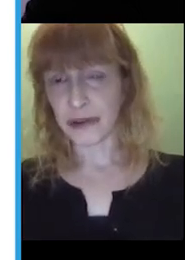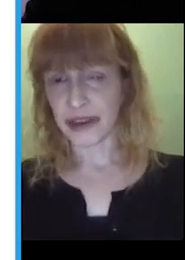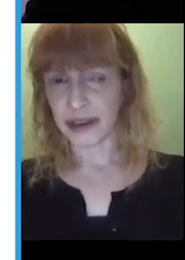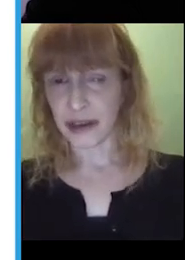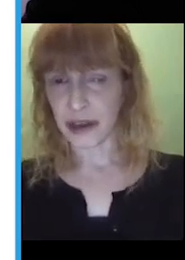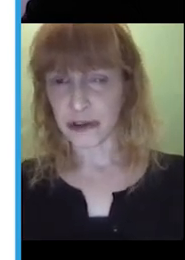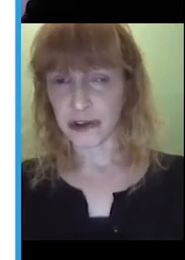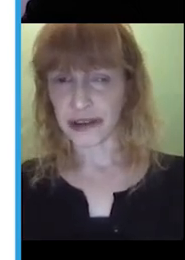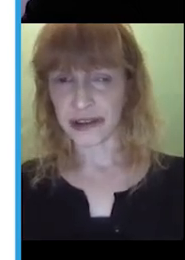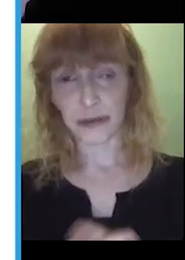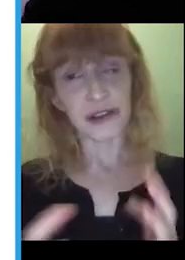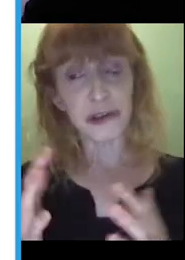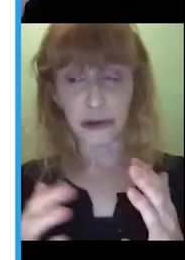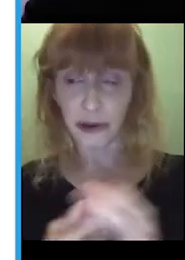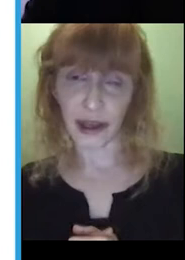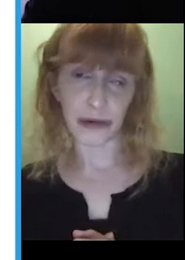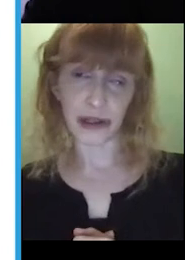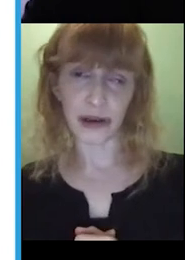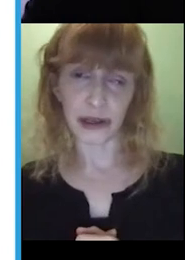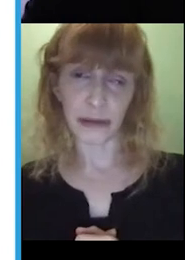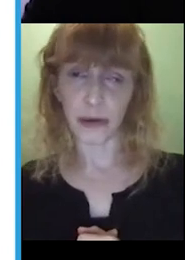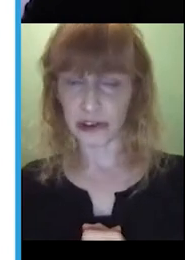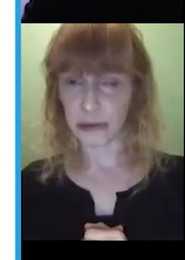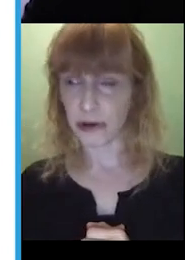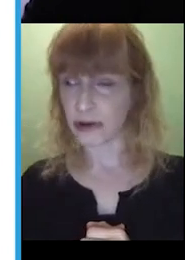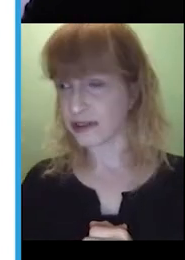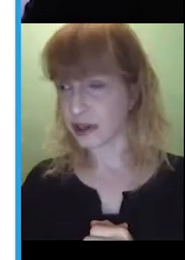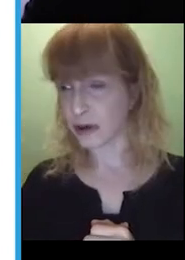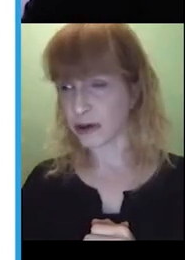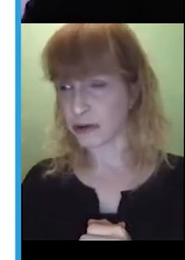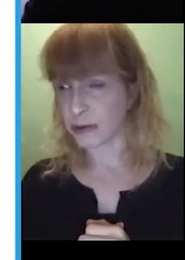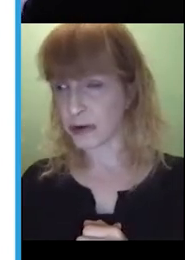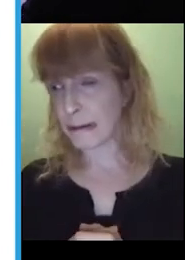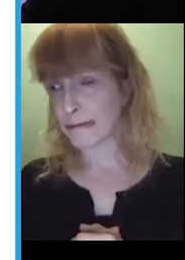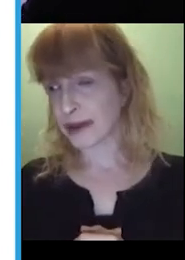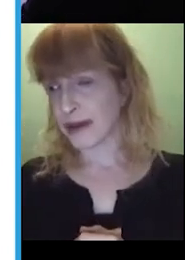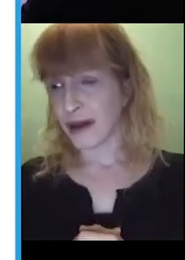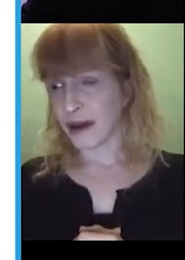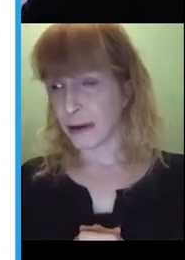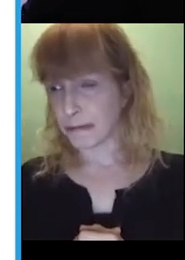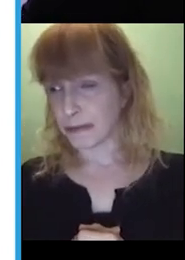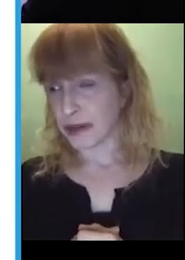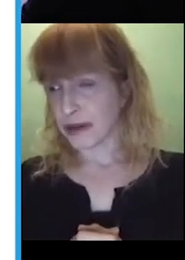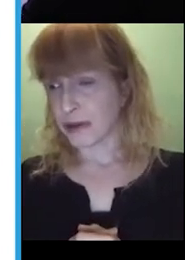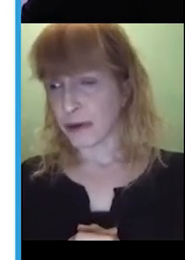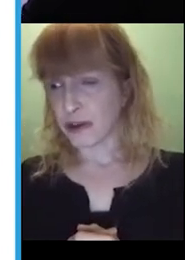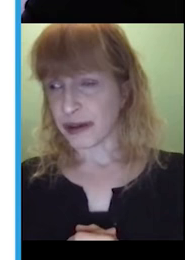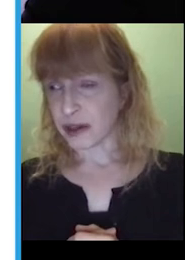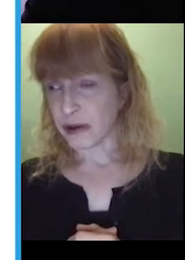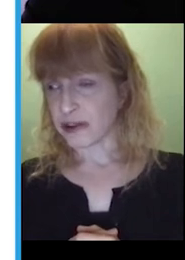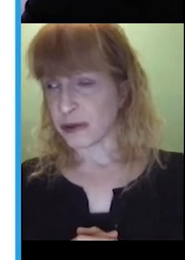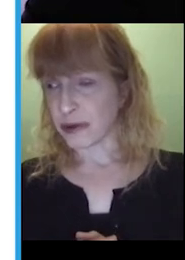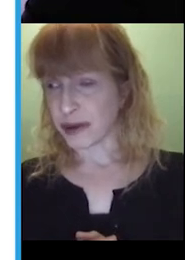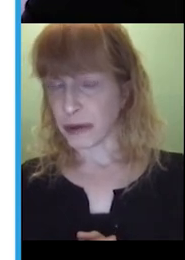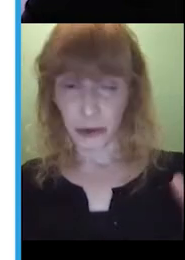But if you're thinking about choosing some additional vocabulary that you might want to model as you're going through the book, for the most